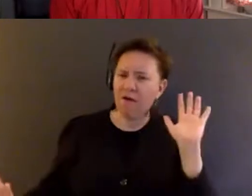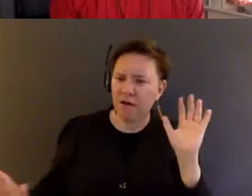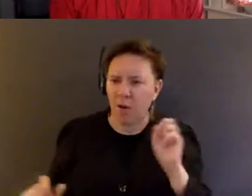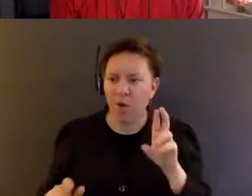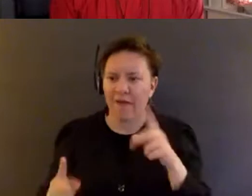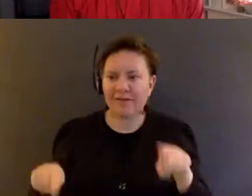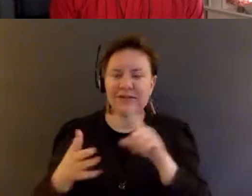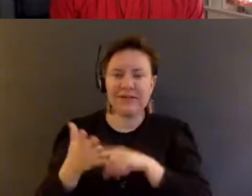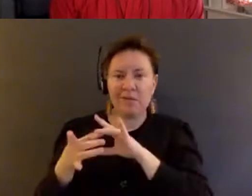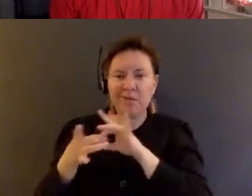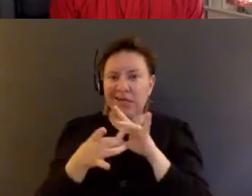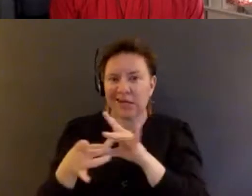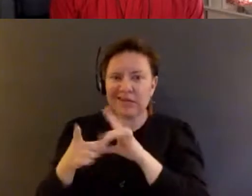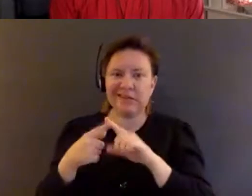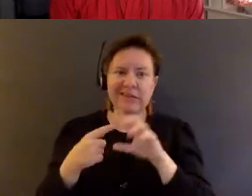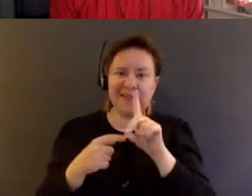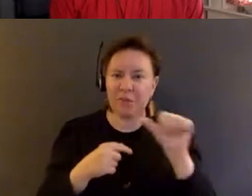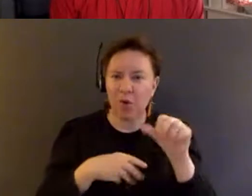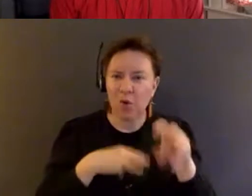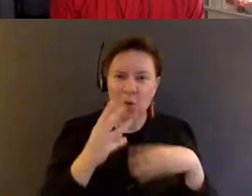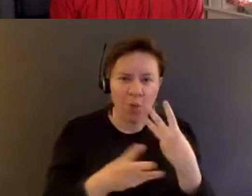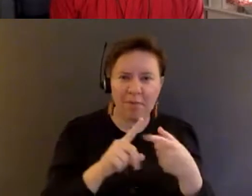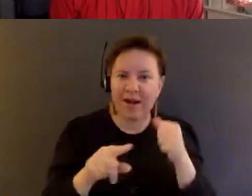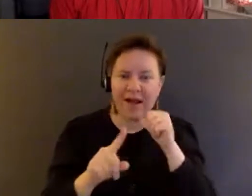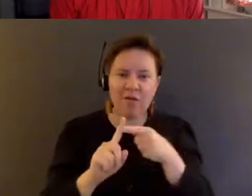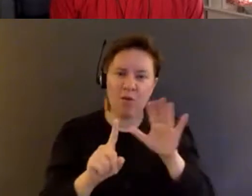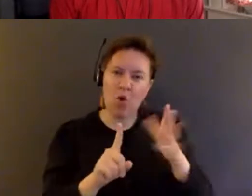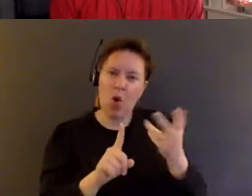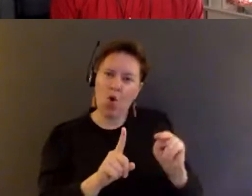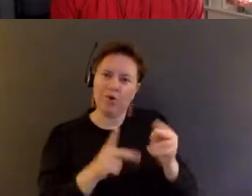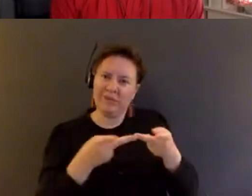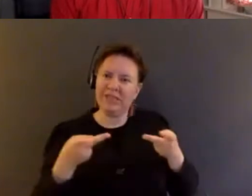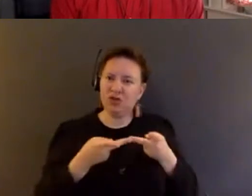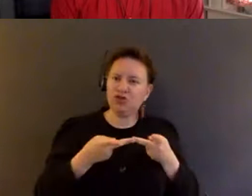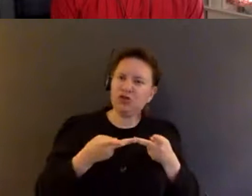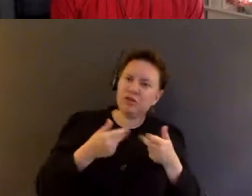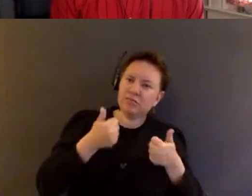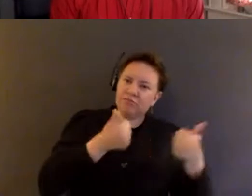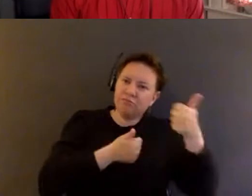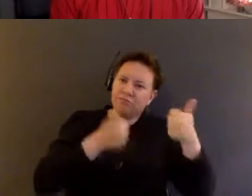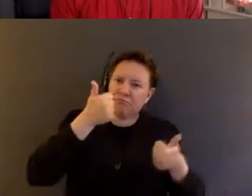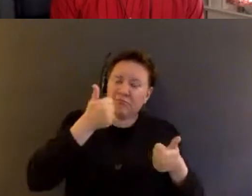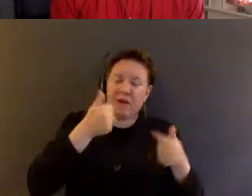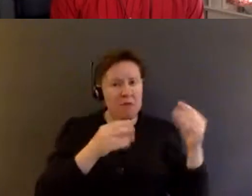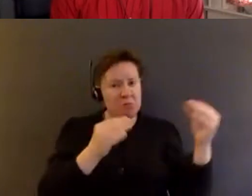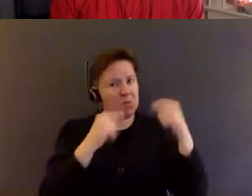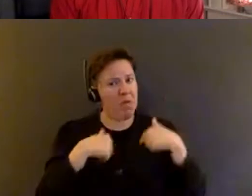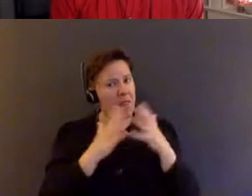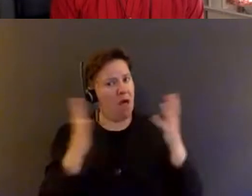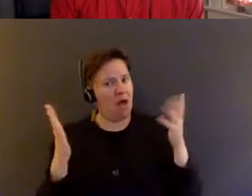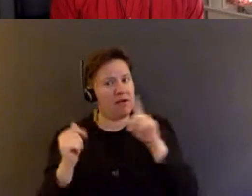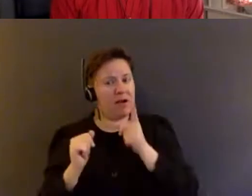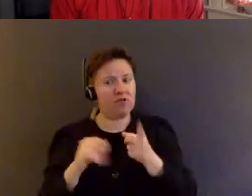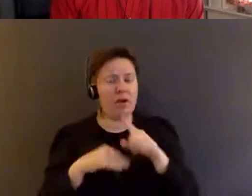connection to like the disability world, not like from their own positionality. Uh, and they taught me a lot actually about